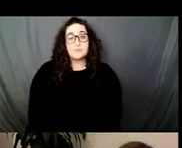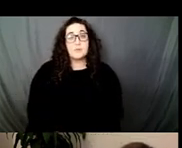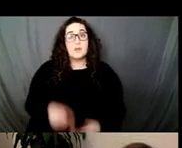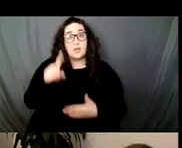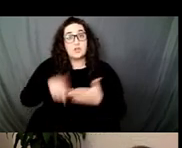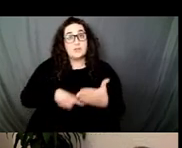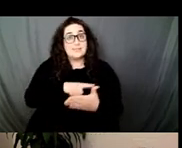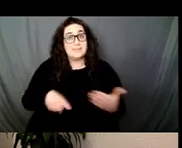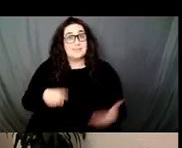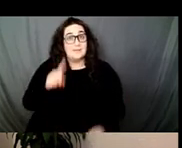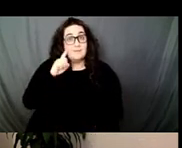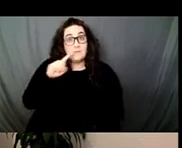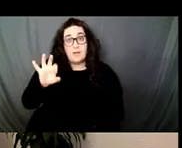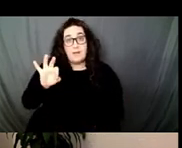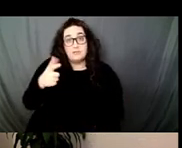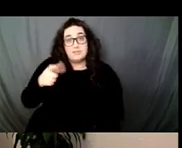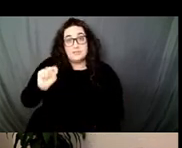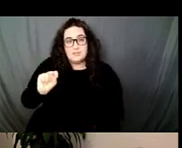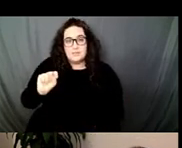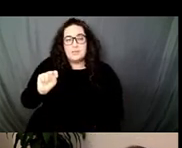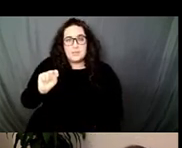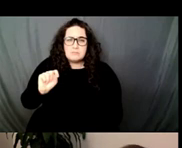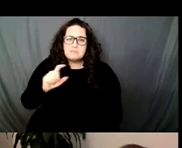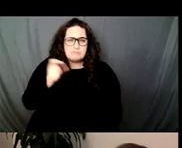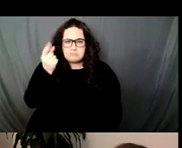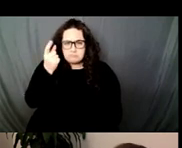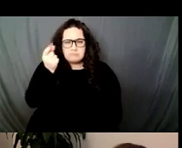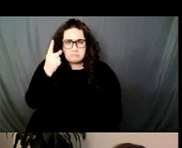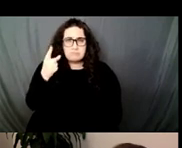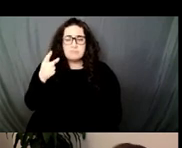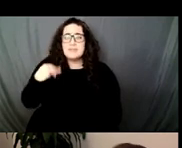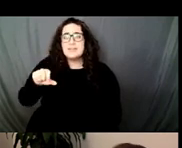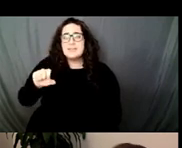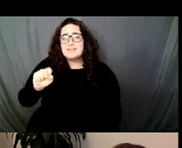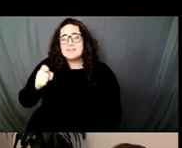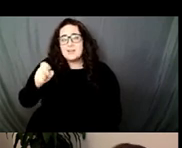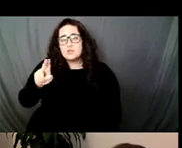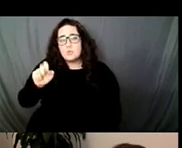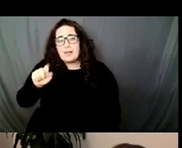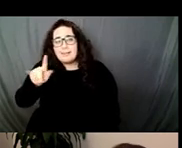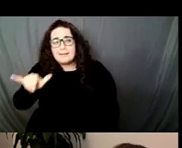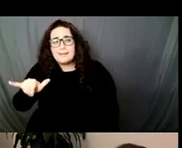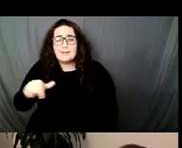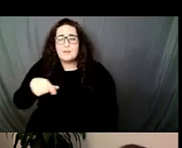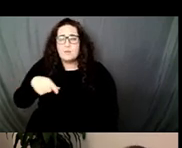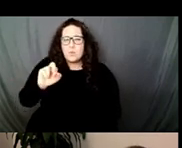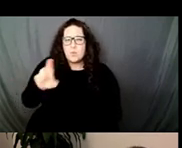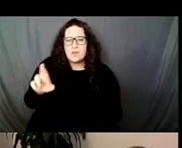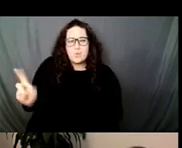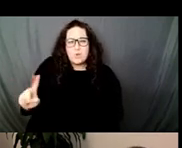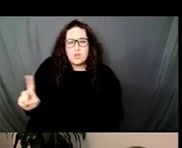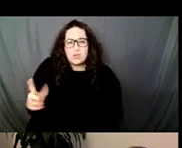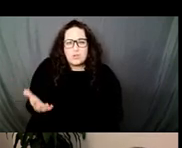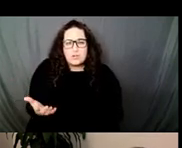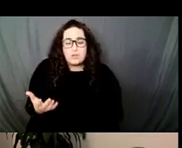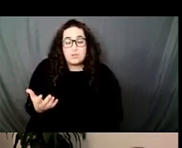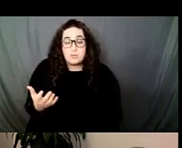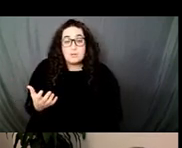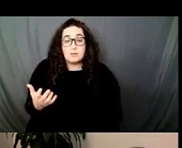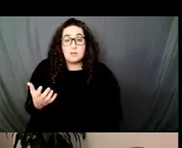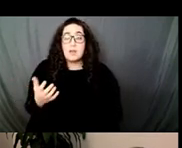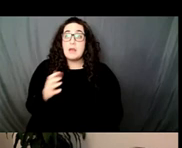underlining the significant place of sexuality and queerness in his practice, while anxiously and nervously, if not phobically, and